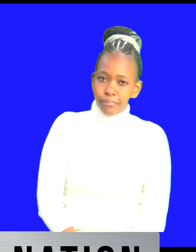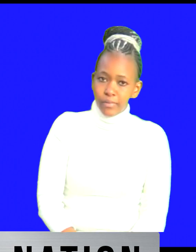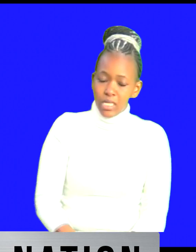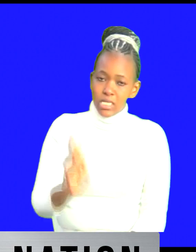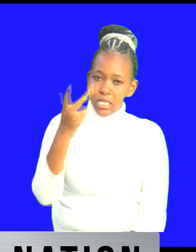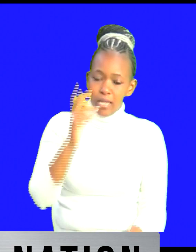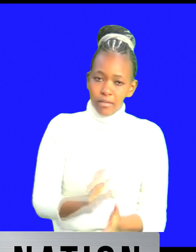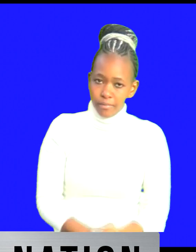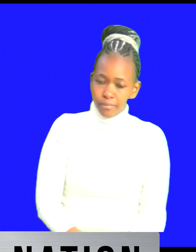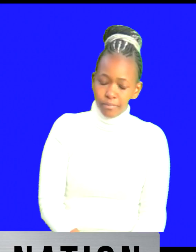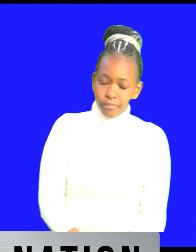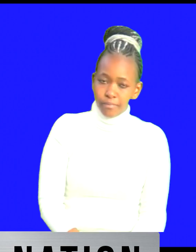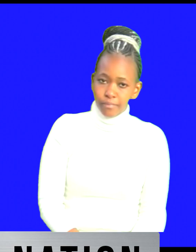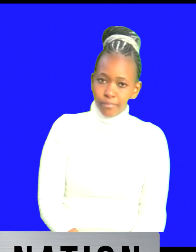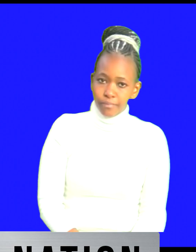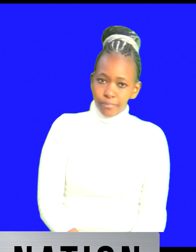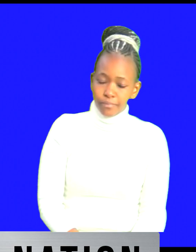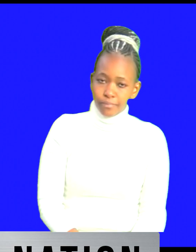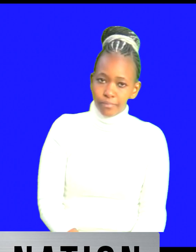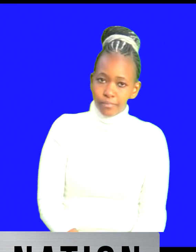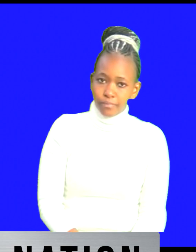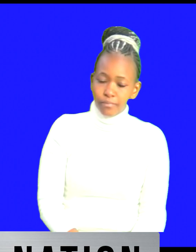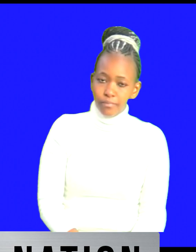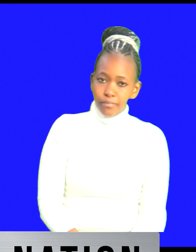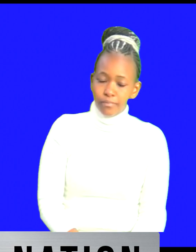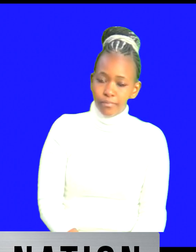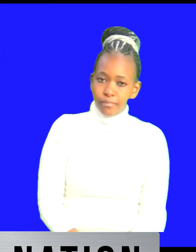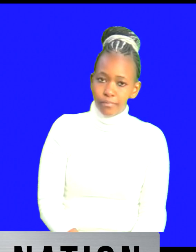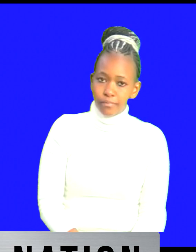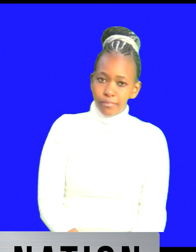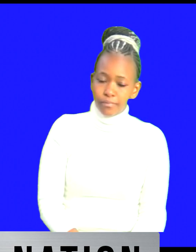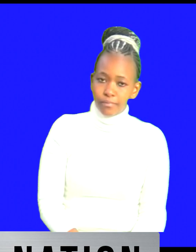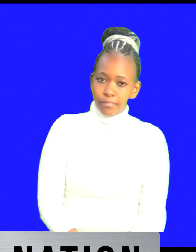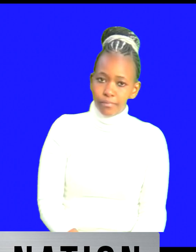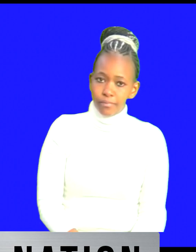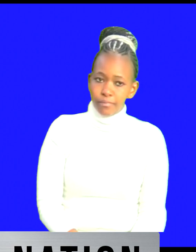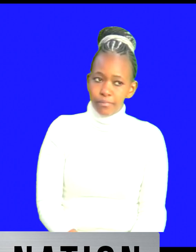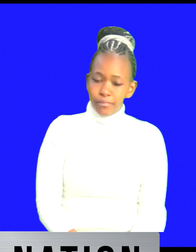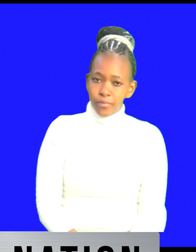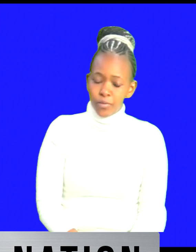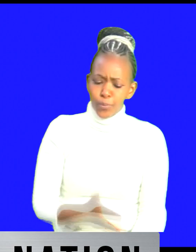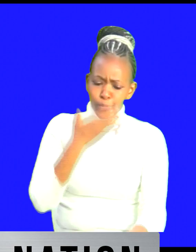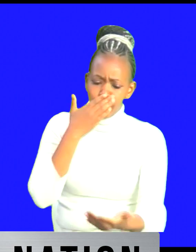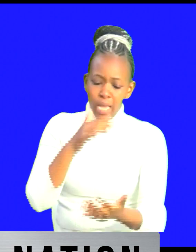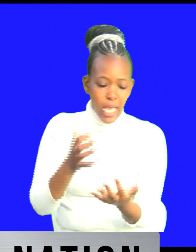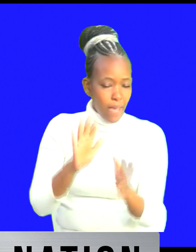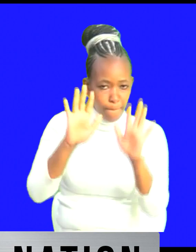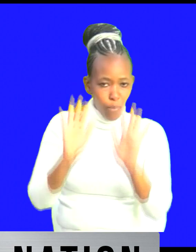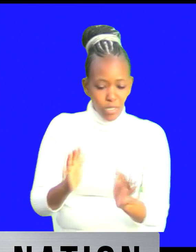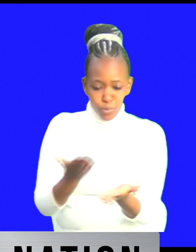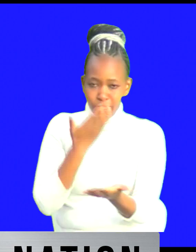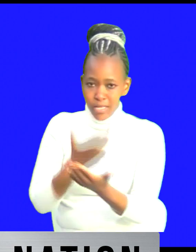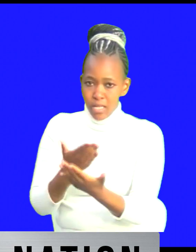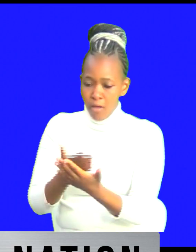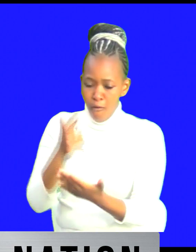that means that he suffers in elections well and good so i think uh that we need to thank him for that yeah liz